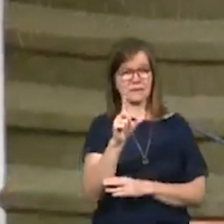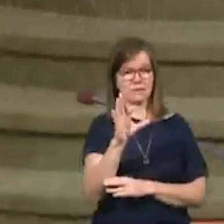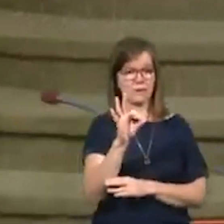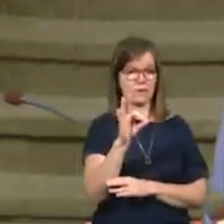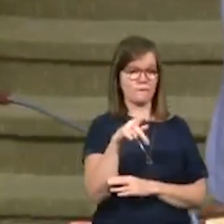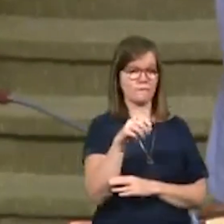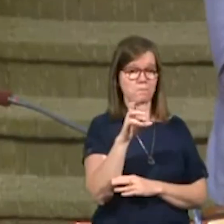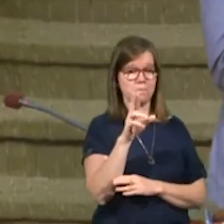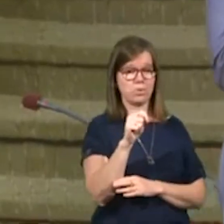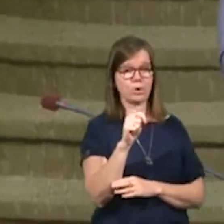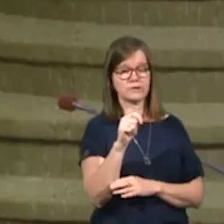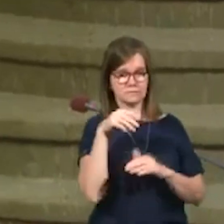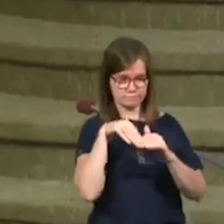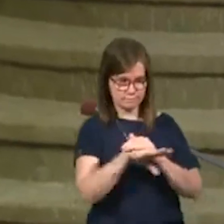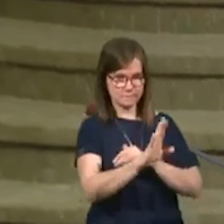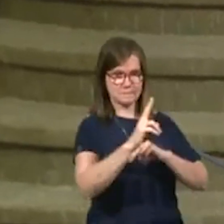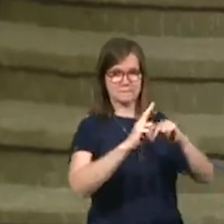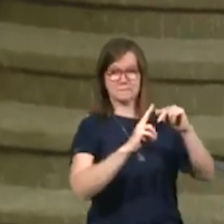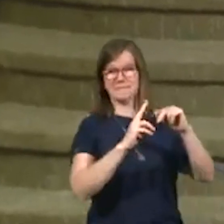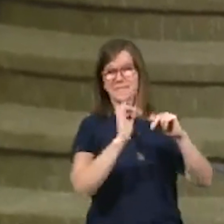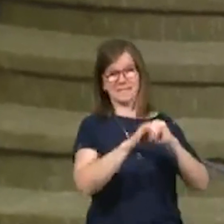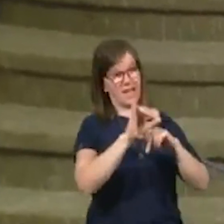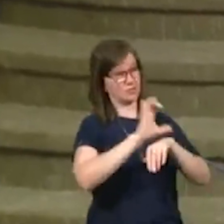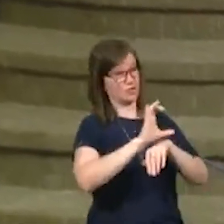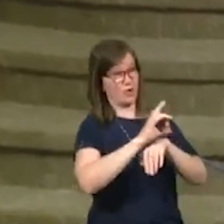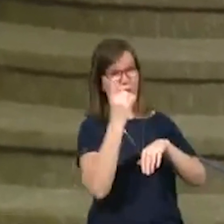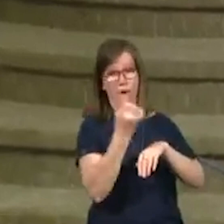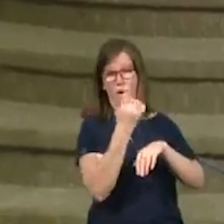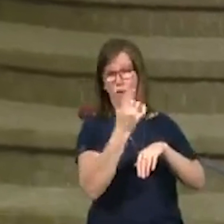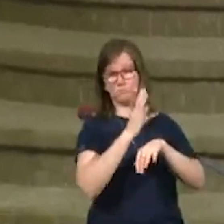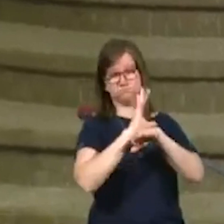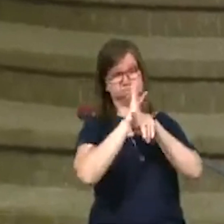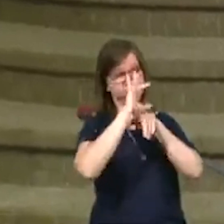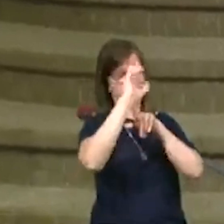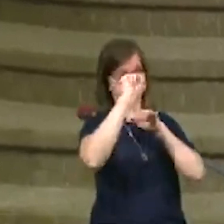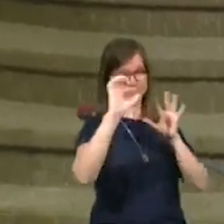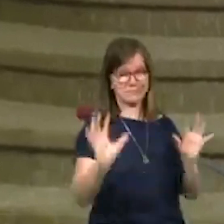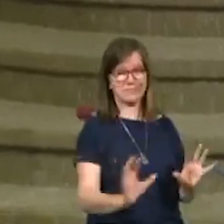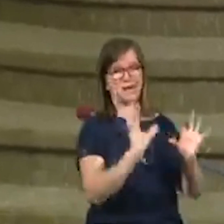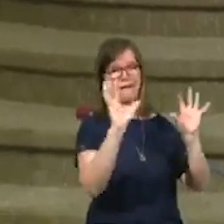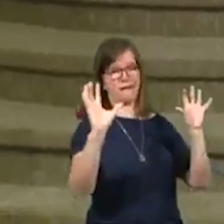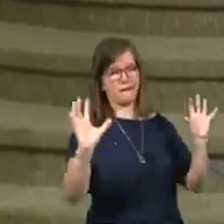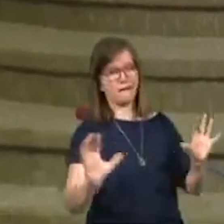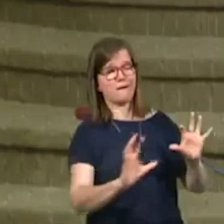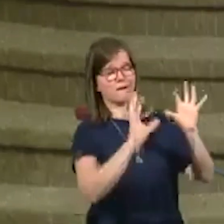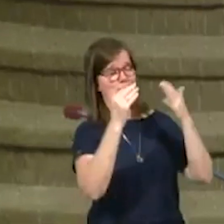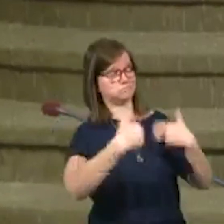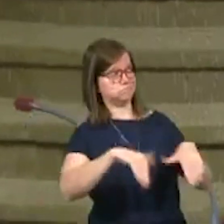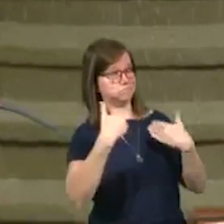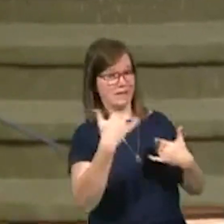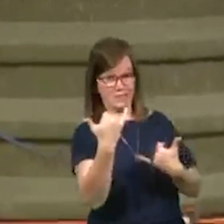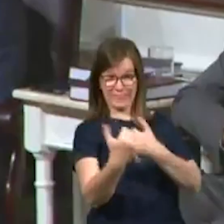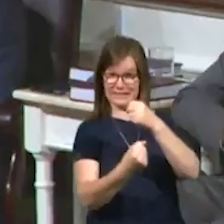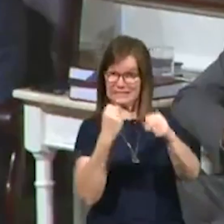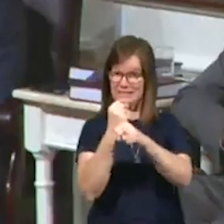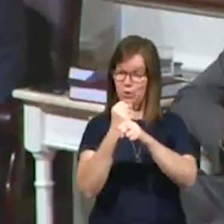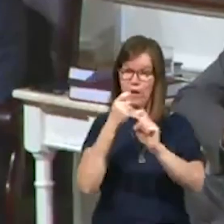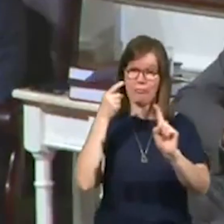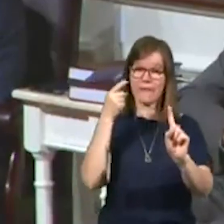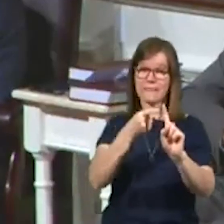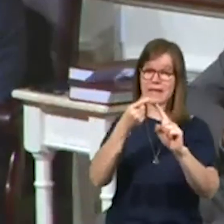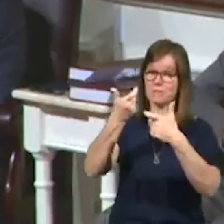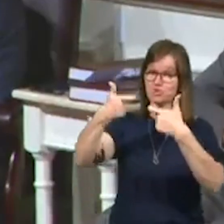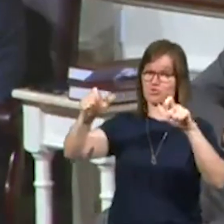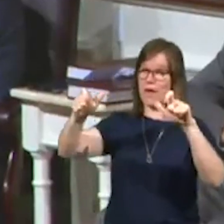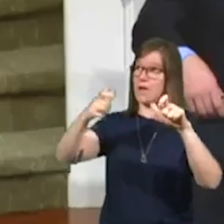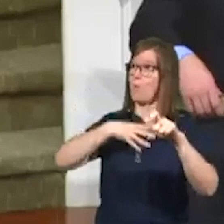we walked into the meeting and this church always goes above and beyond in their decorations, like above and beyond. And this year, the theme was the great white